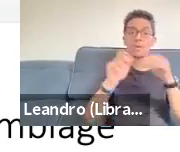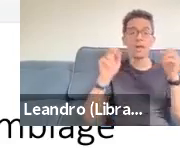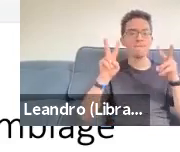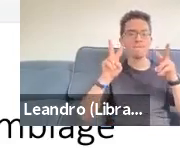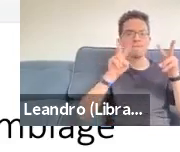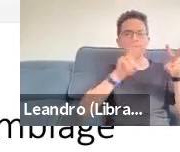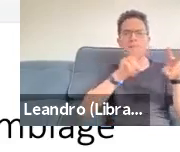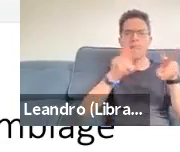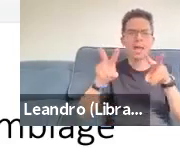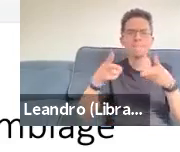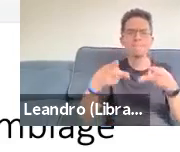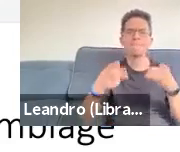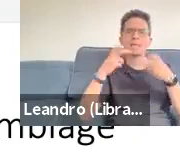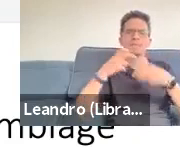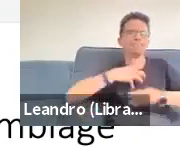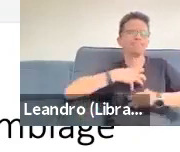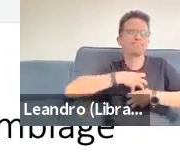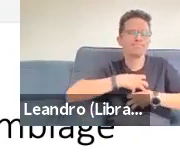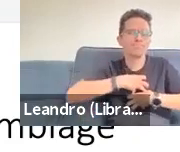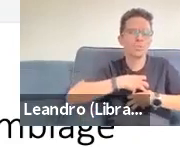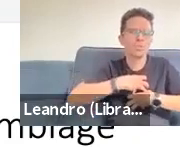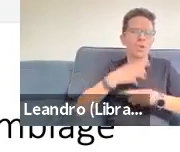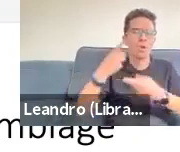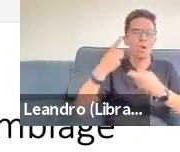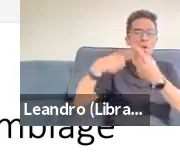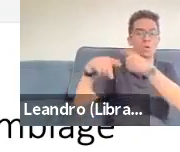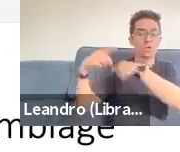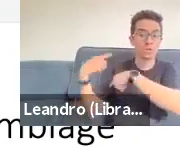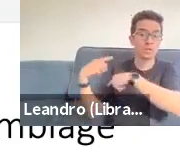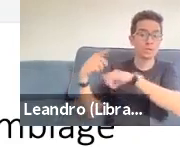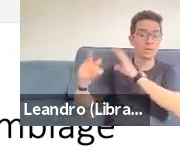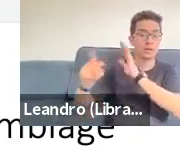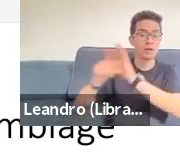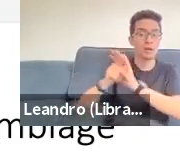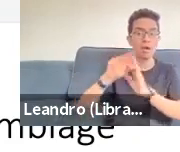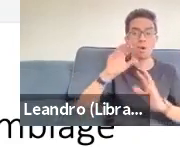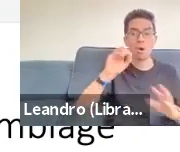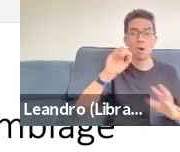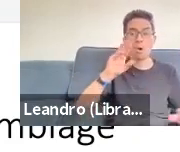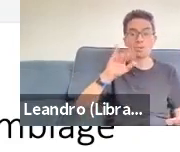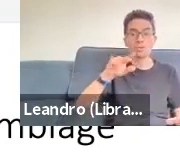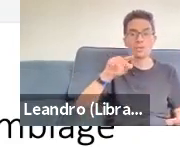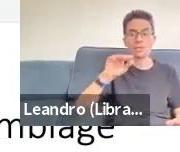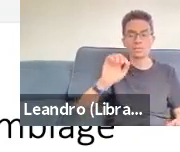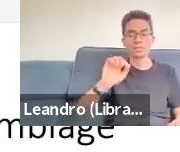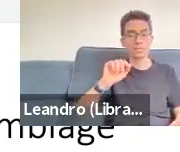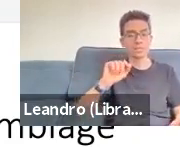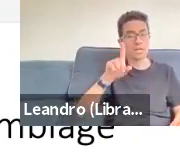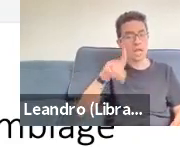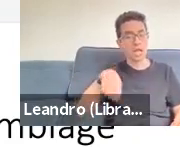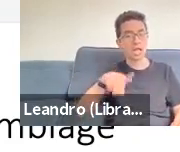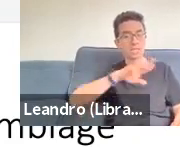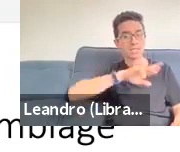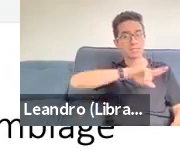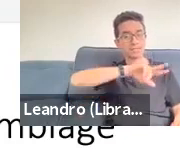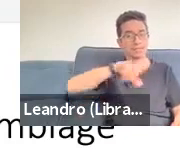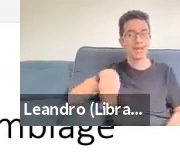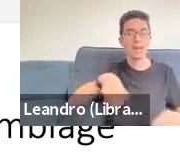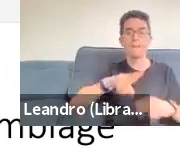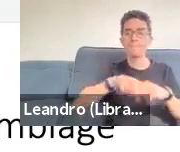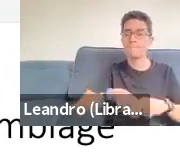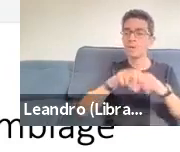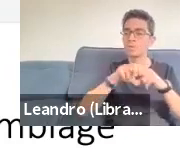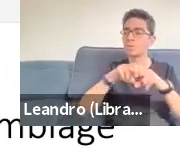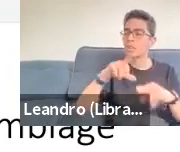fly in the air skies. These are all diverse motives around bird watching that we said don't line up neatly each in its own